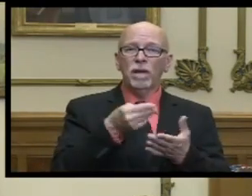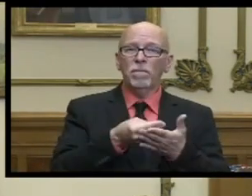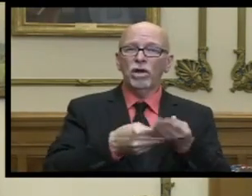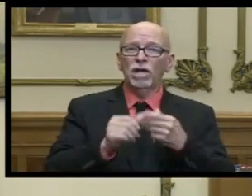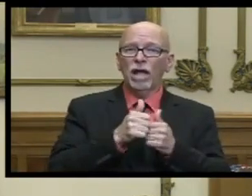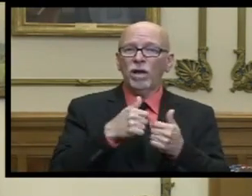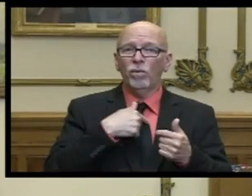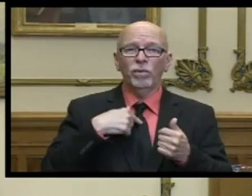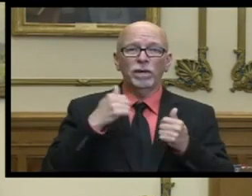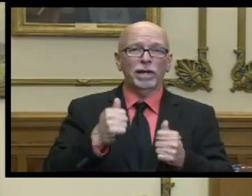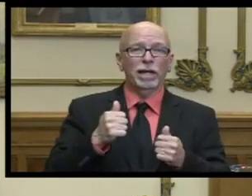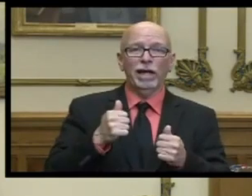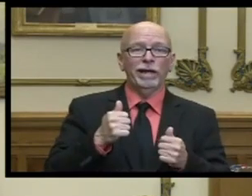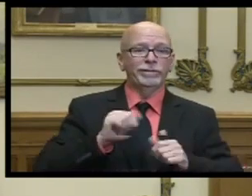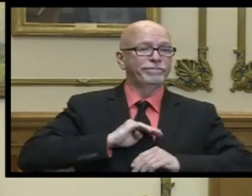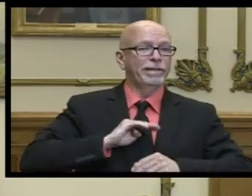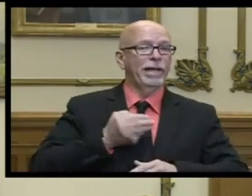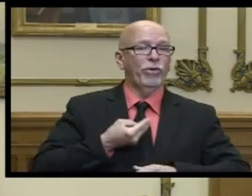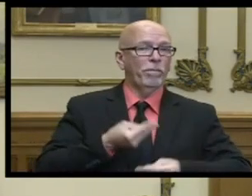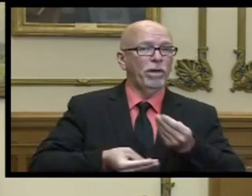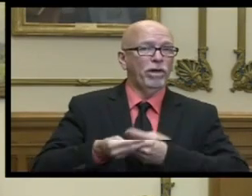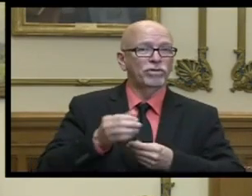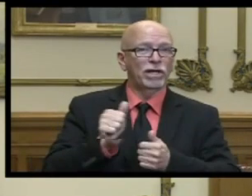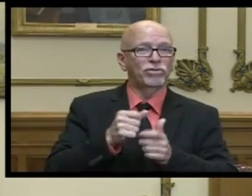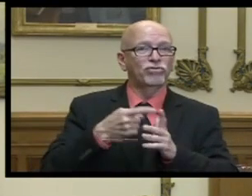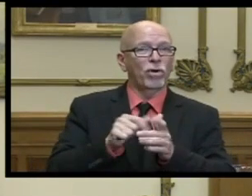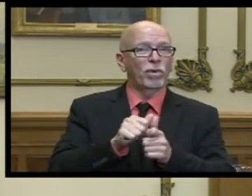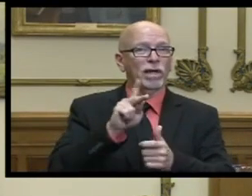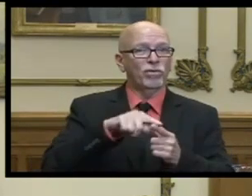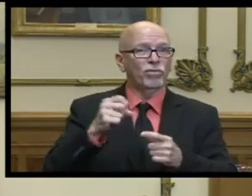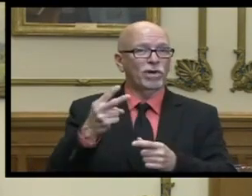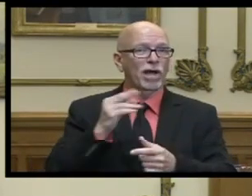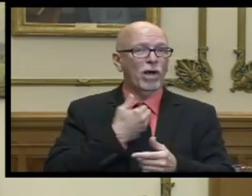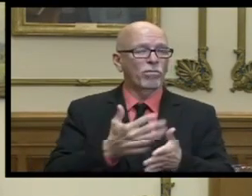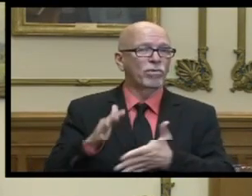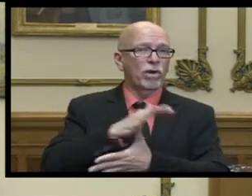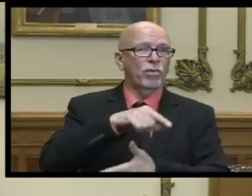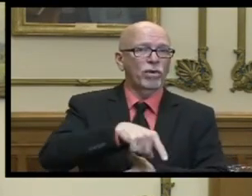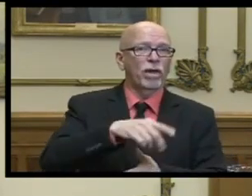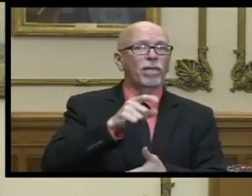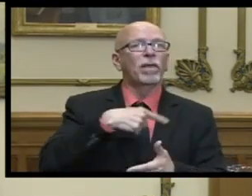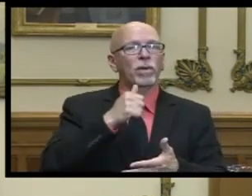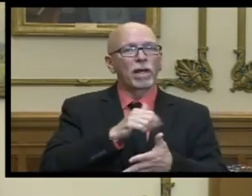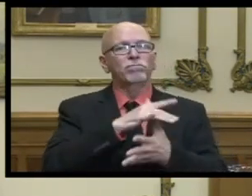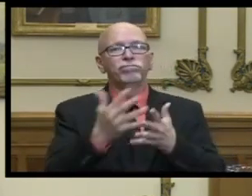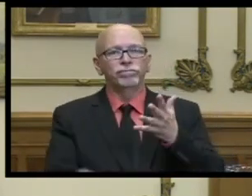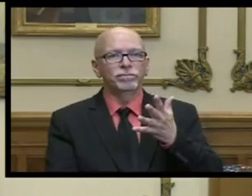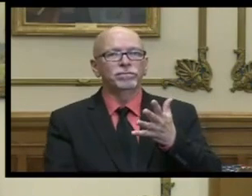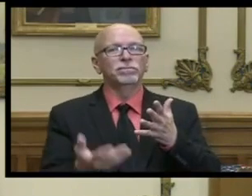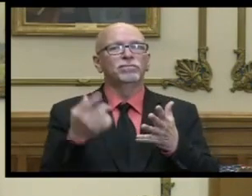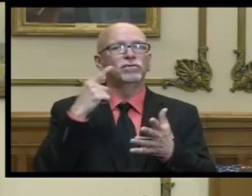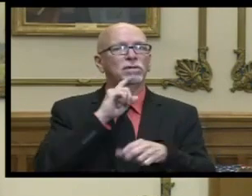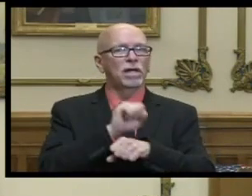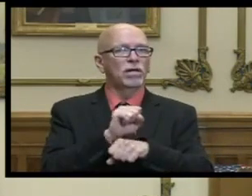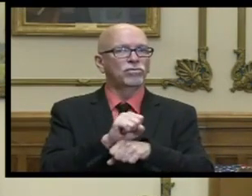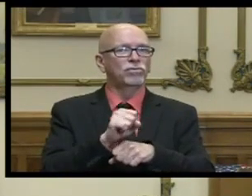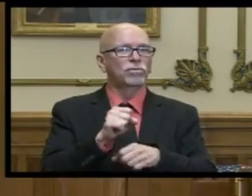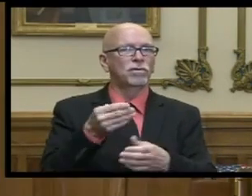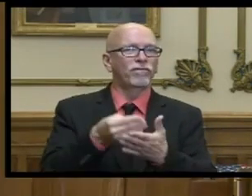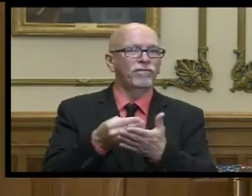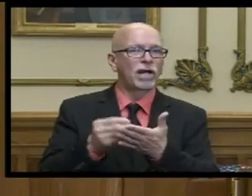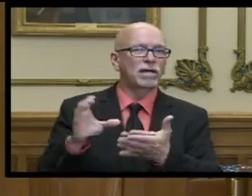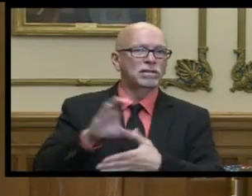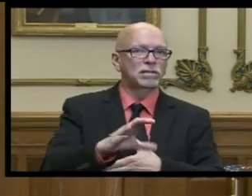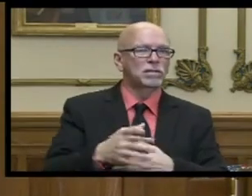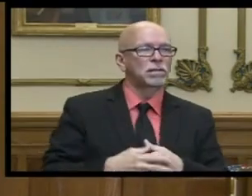ends meet and how we started with k-12 as the number one priority and kind of played off of that in terms of the actual funding